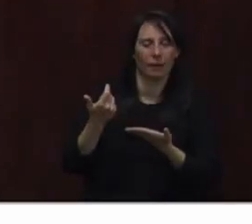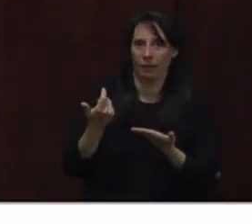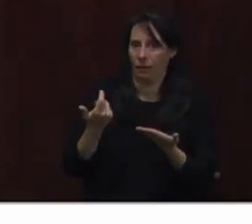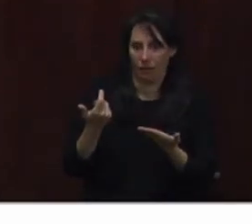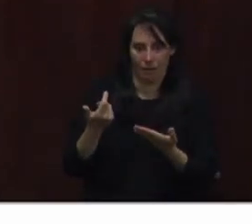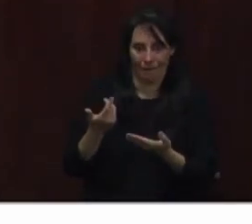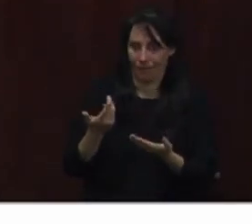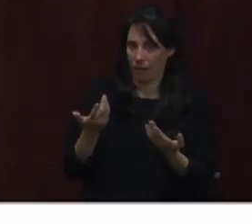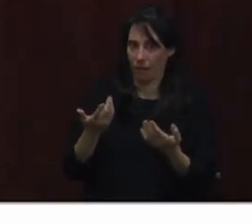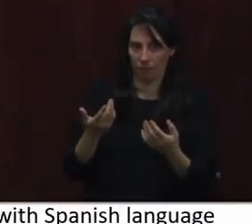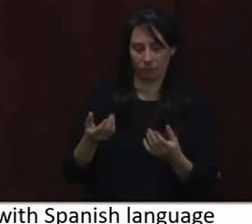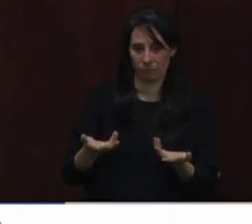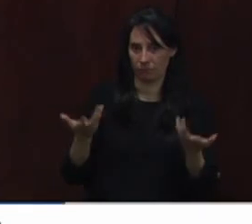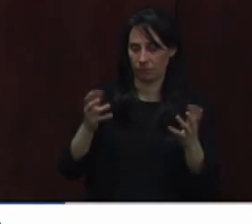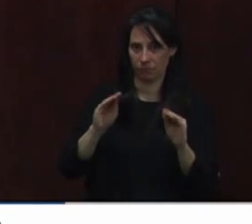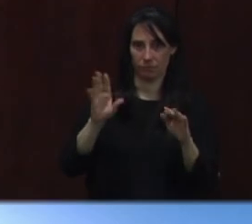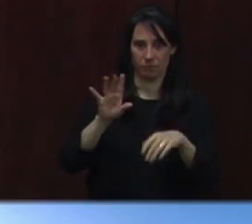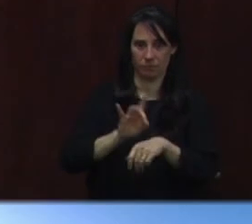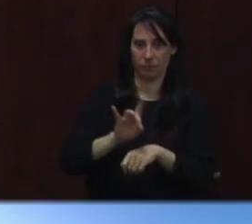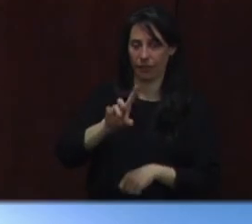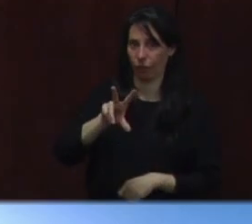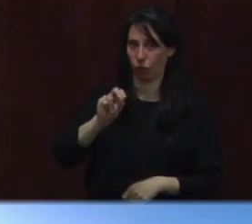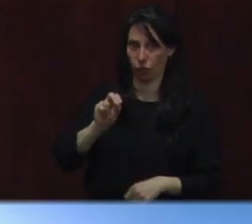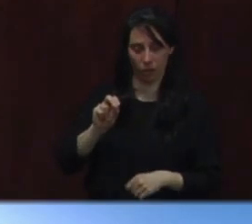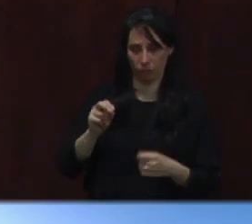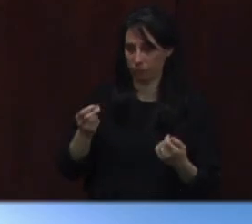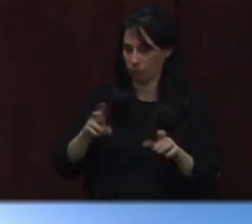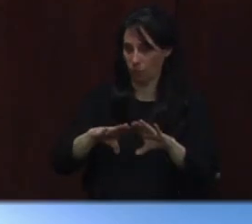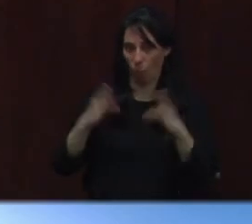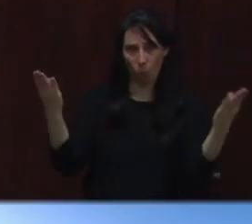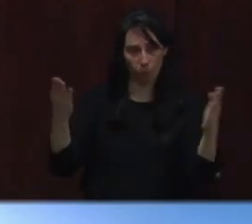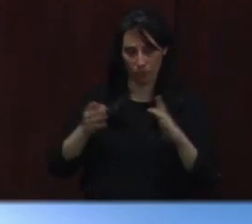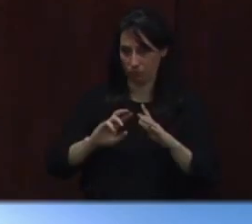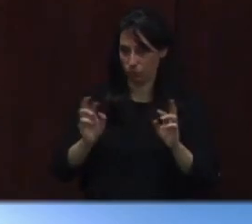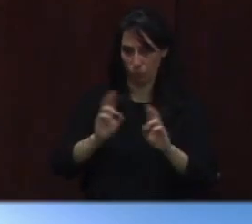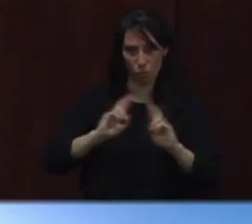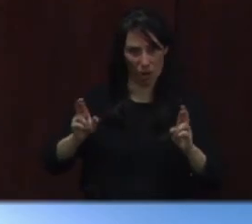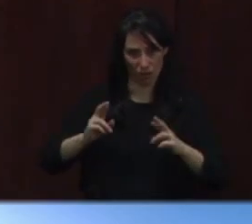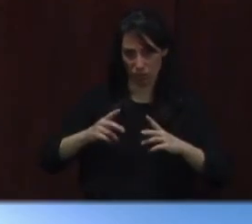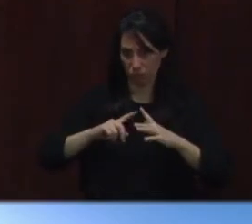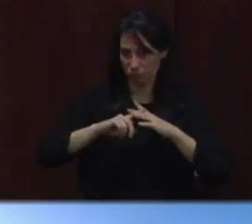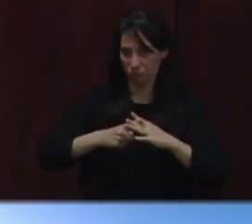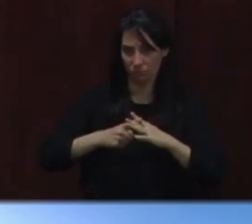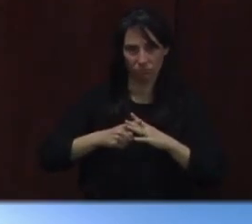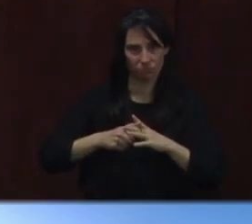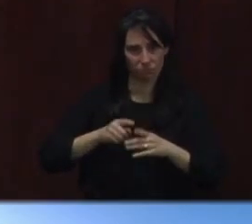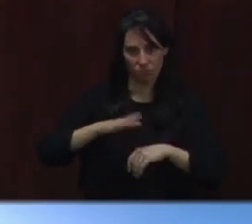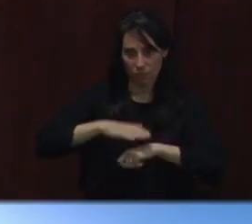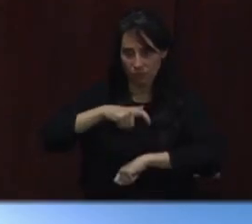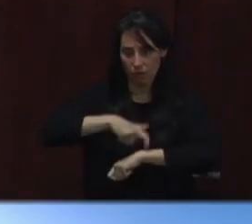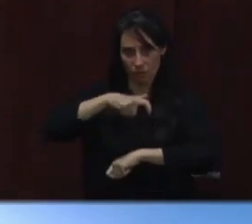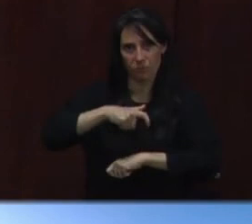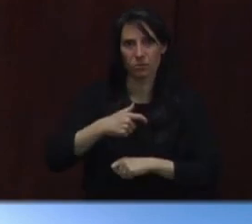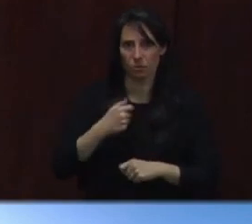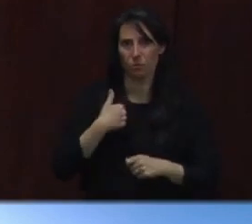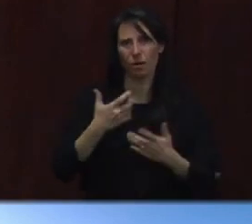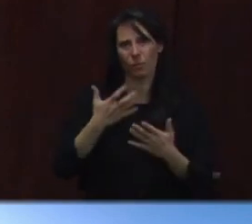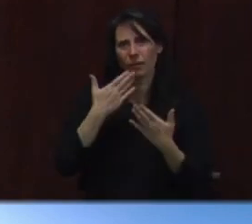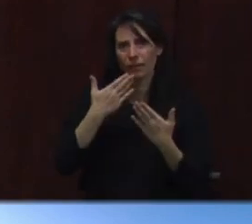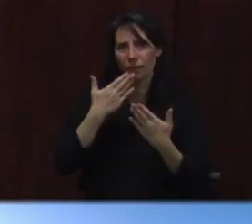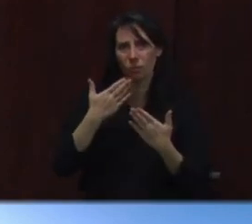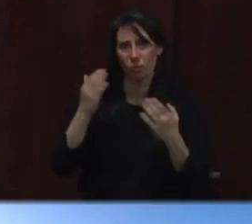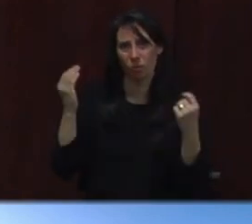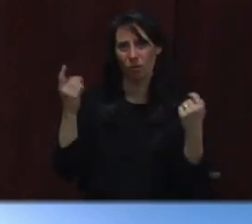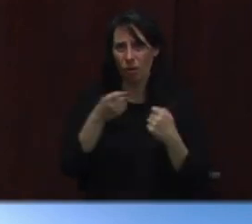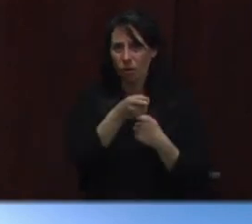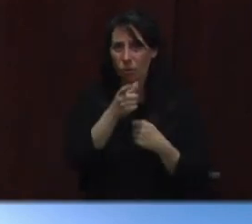a picture of what it looks like? do. I'll skip forward to it. So I do want to take some time and ask you to join me in publicly thanking the employees for the work they